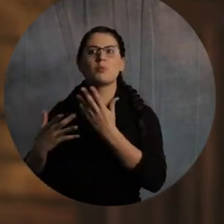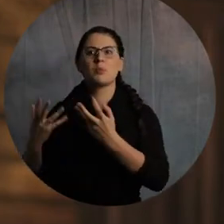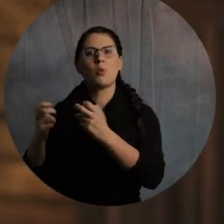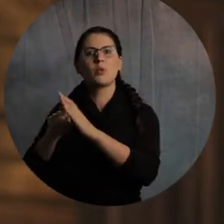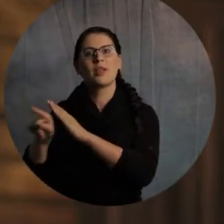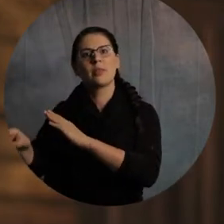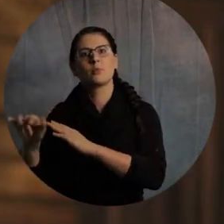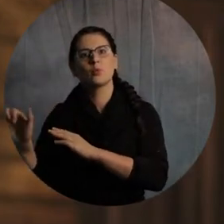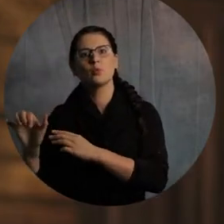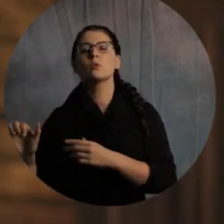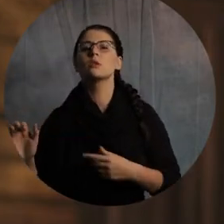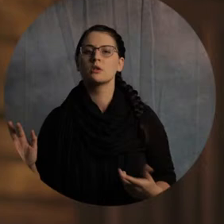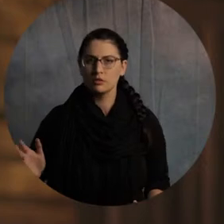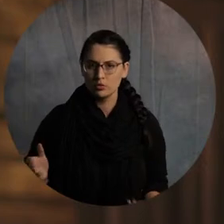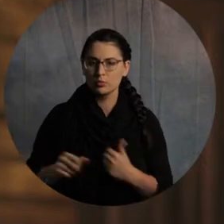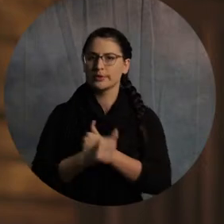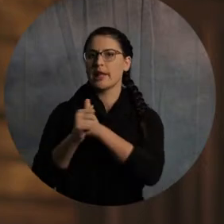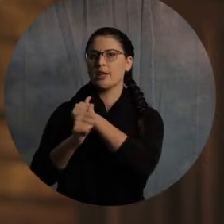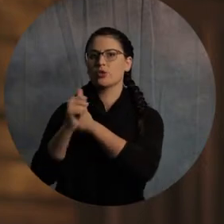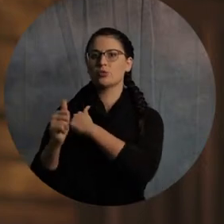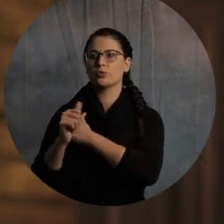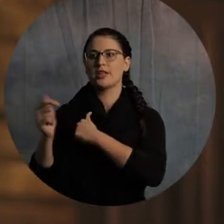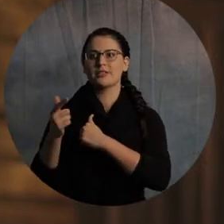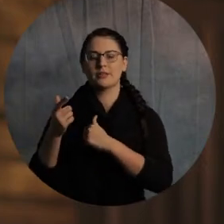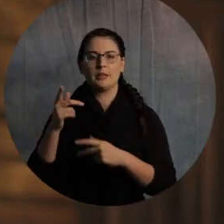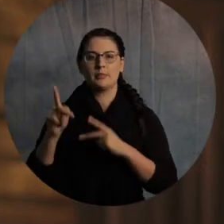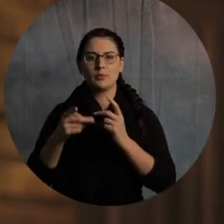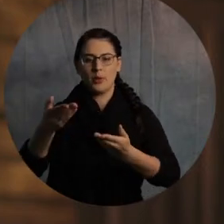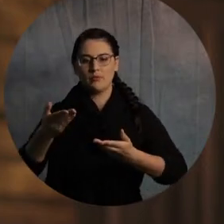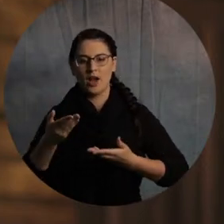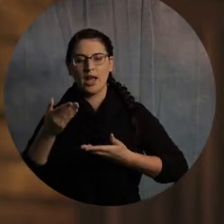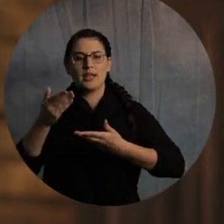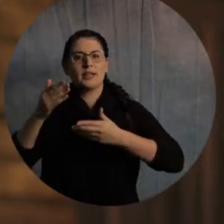line, it's each one of these people as he's inviting them into their home.